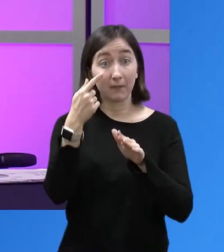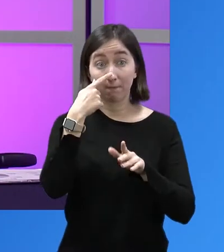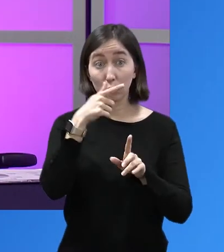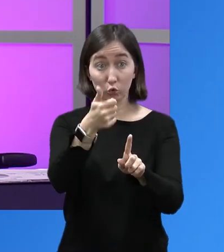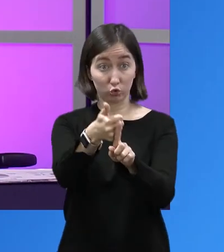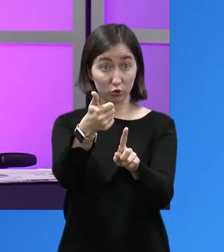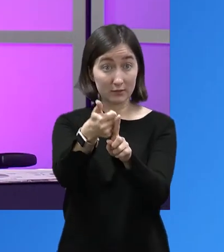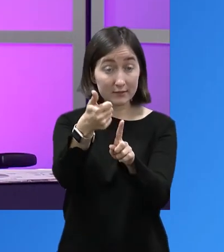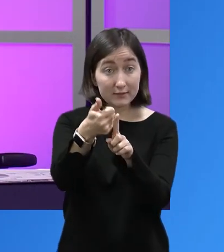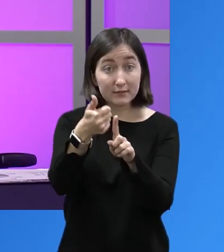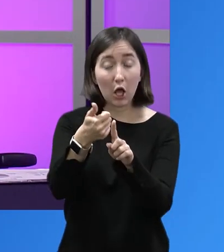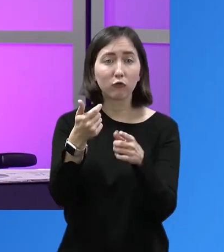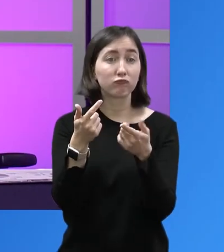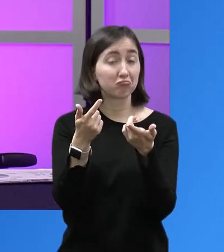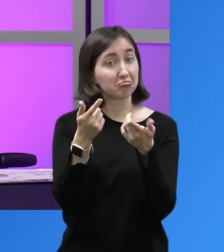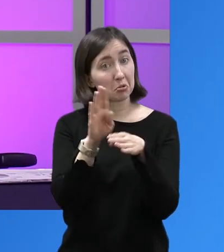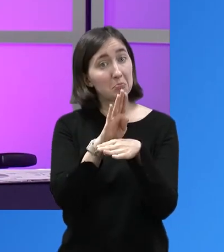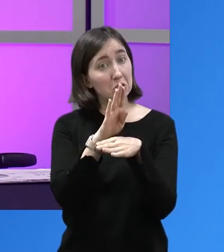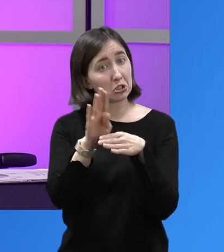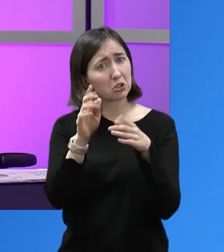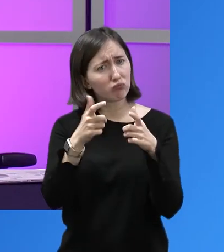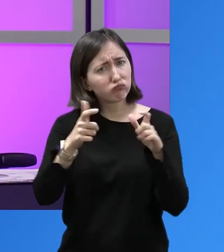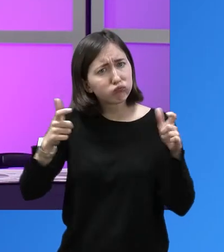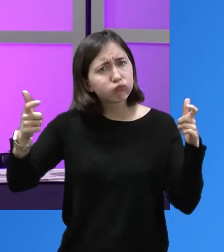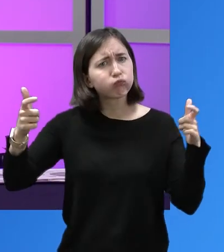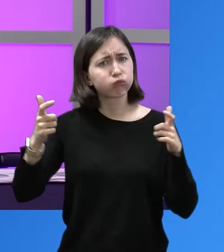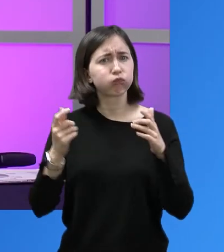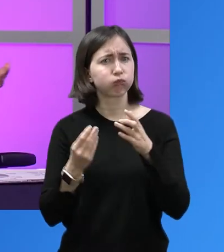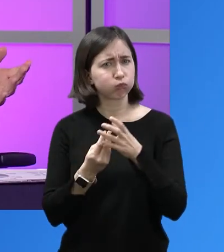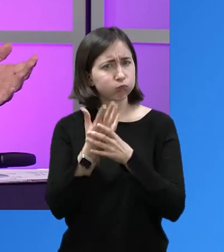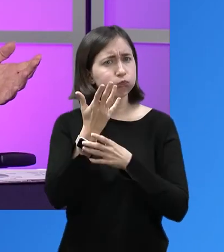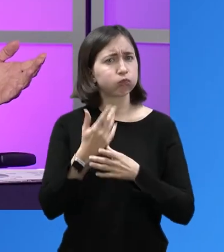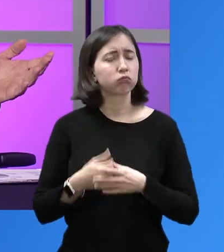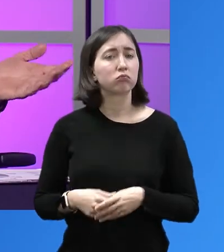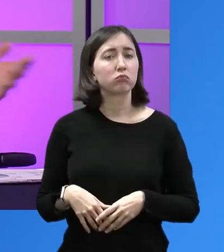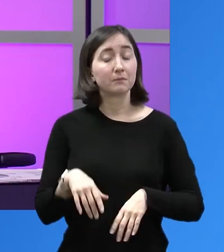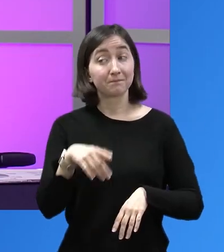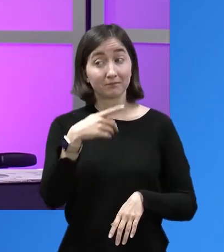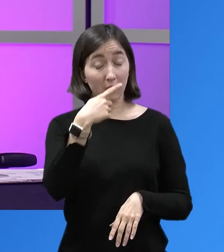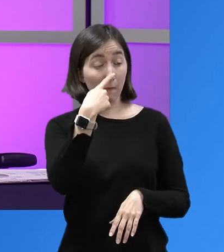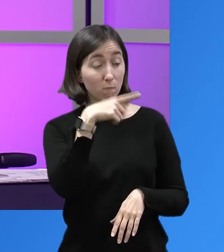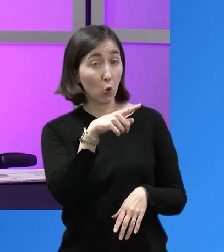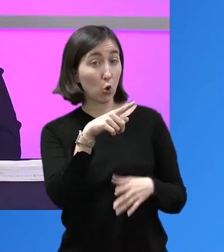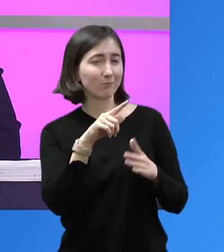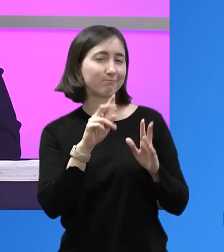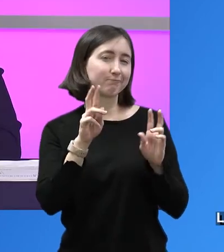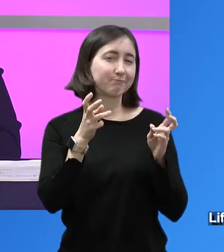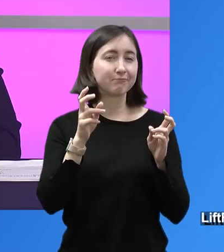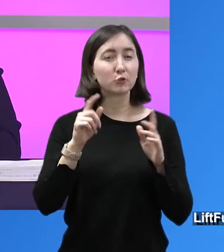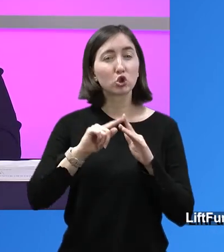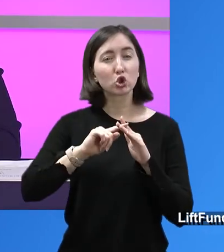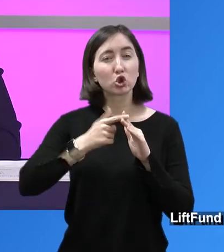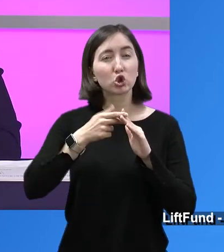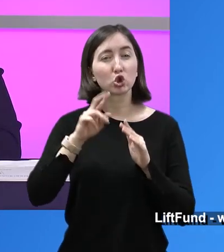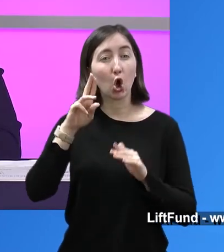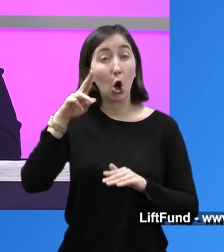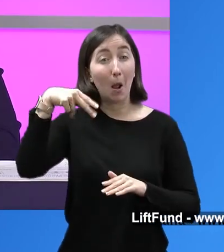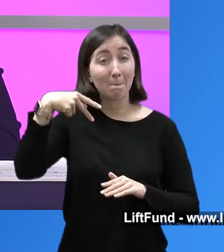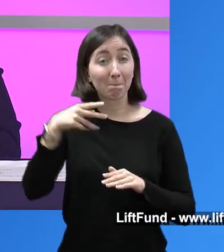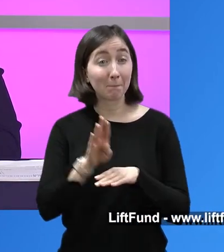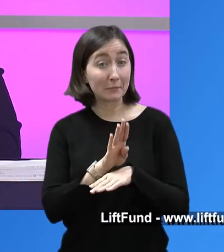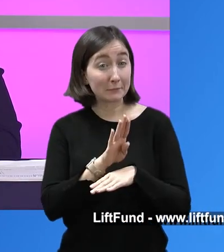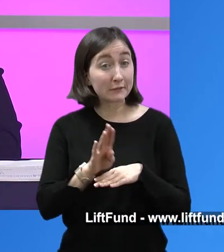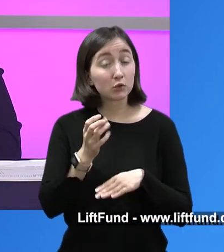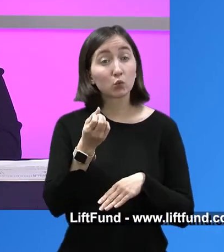And pretty much it's for you to do, for you to grow your business, right? Right. It can be for a startup business or for